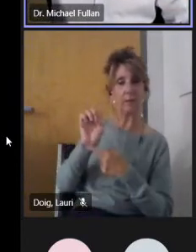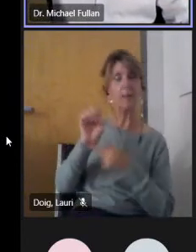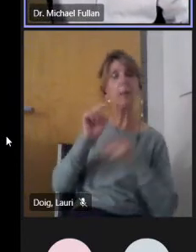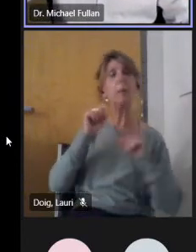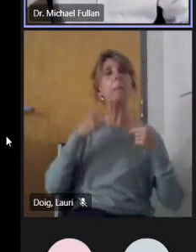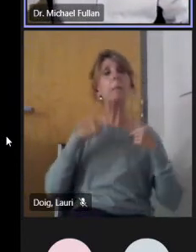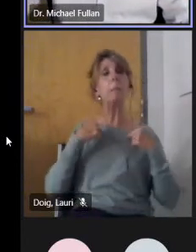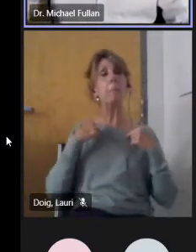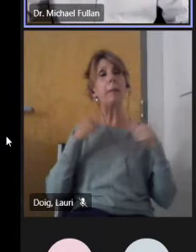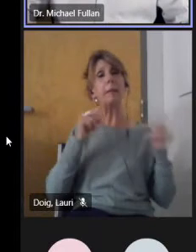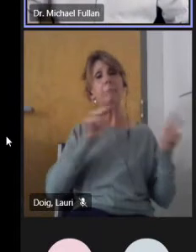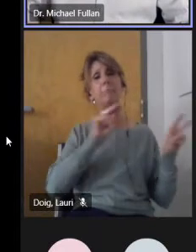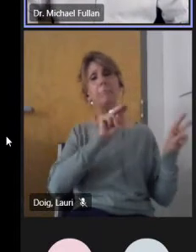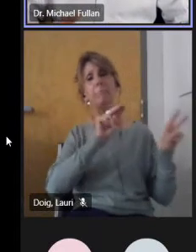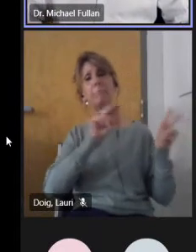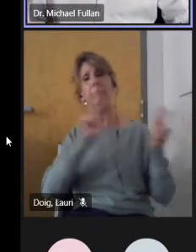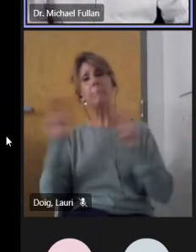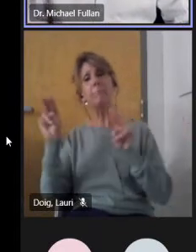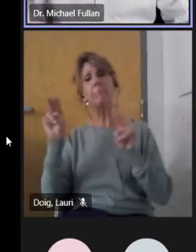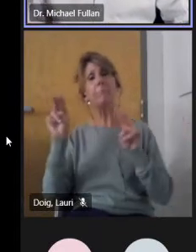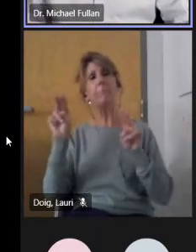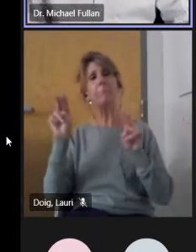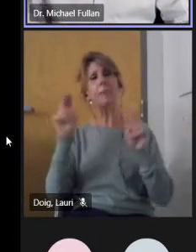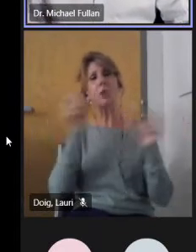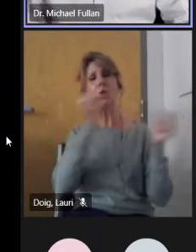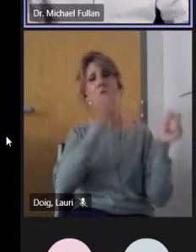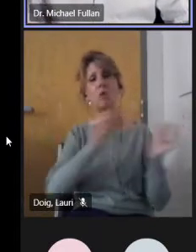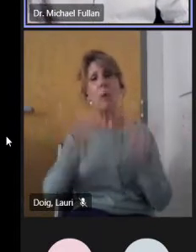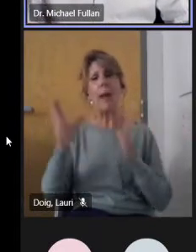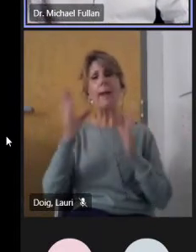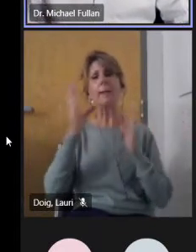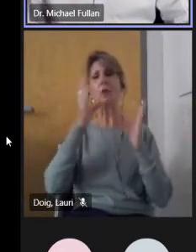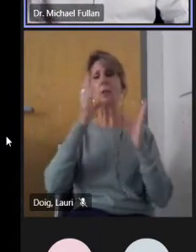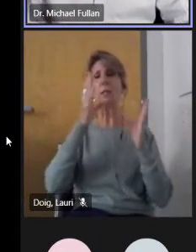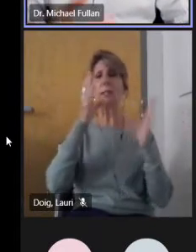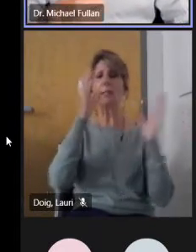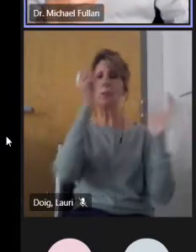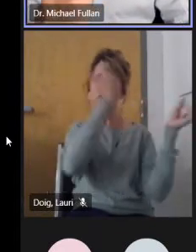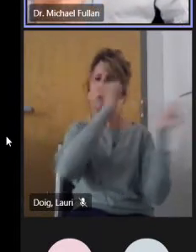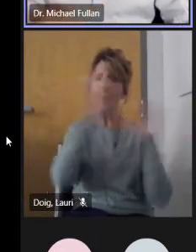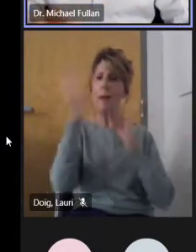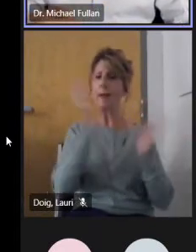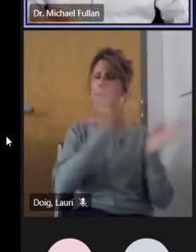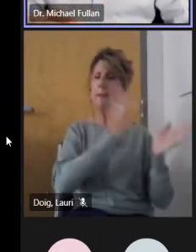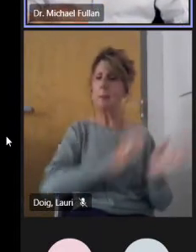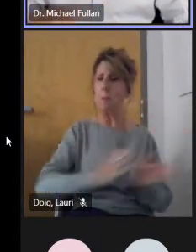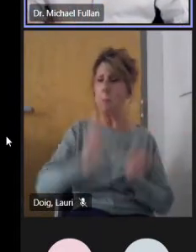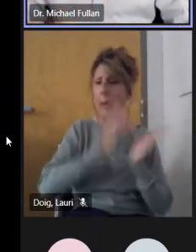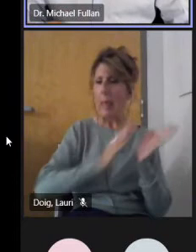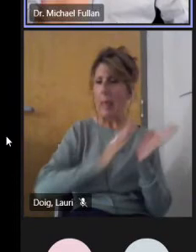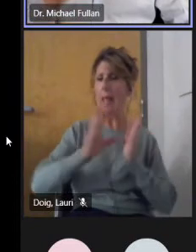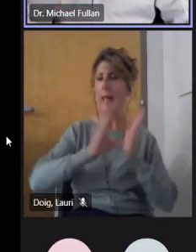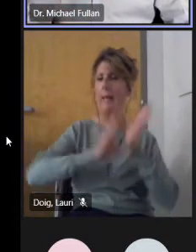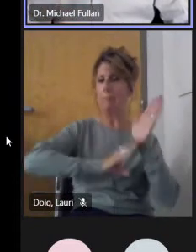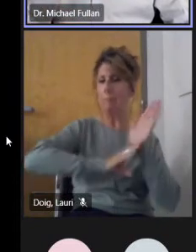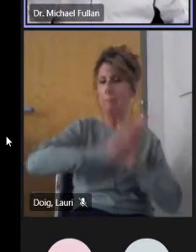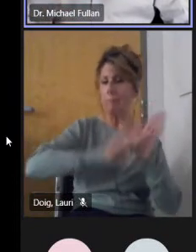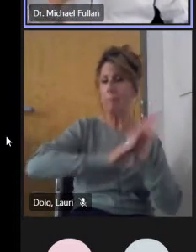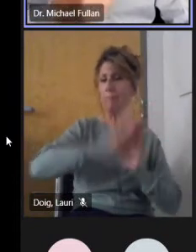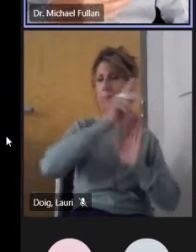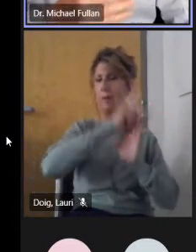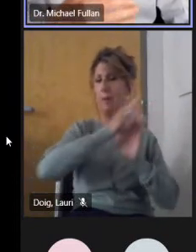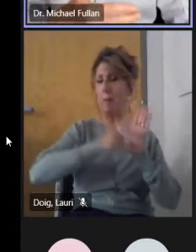building. They all looked alike to me. But when I looked at what the impact was and found cases where it was very successful,